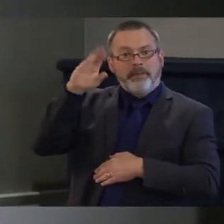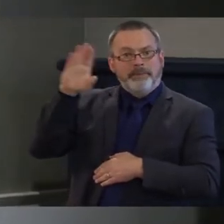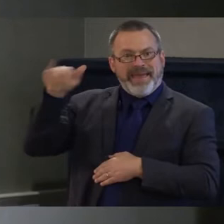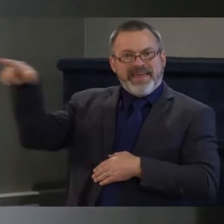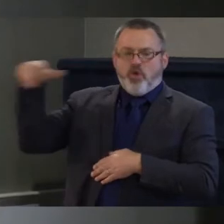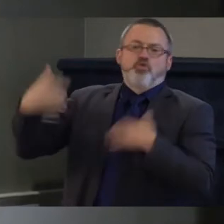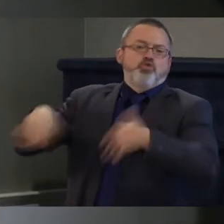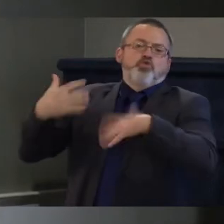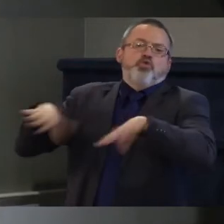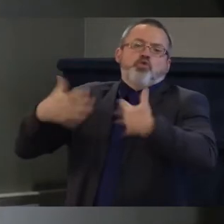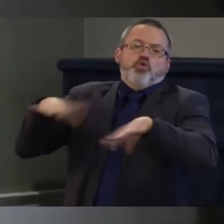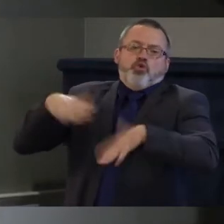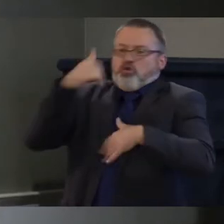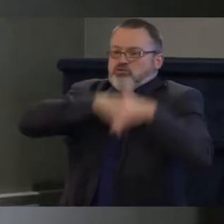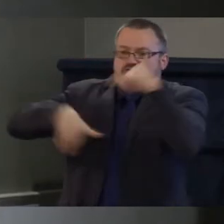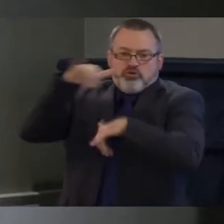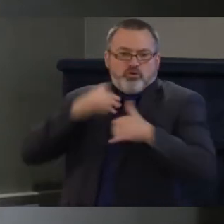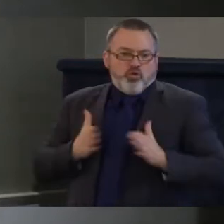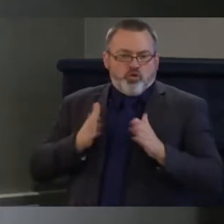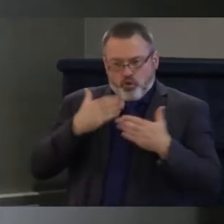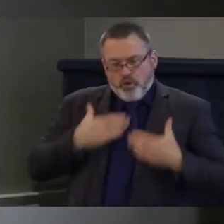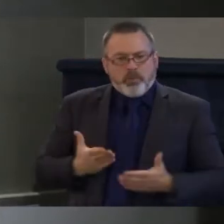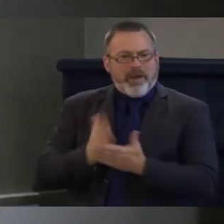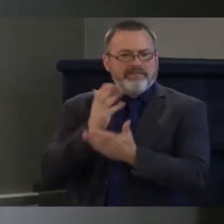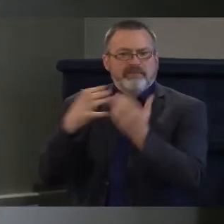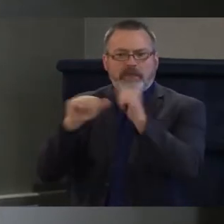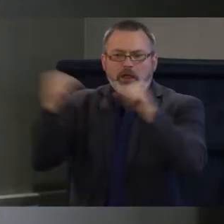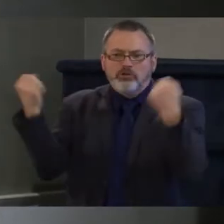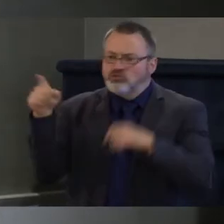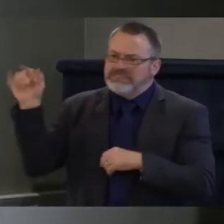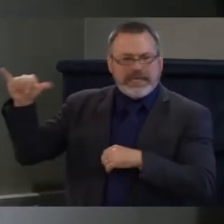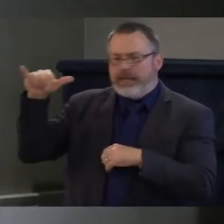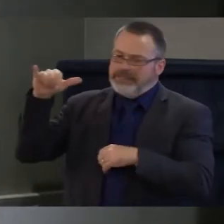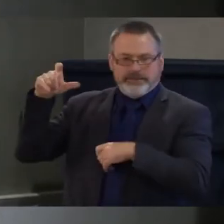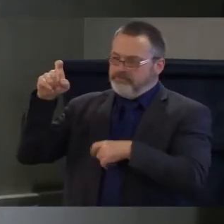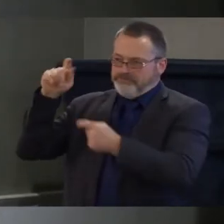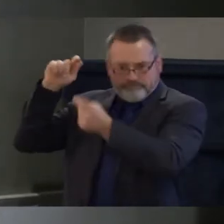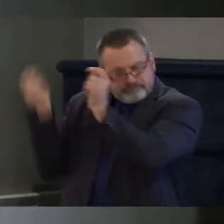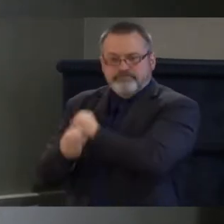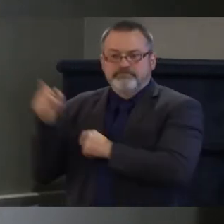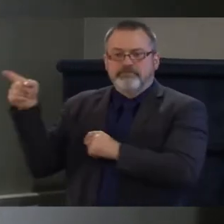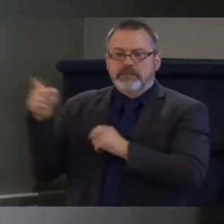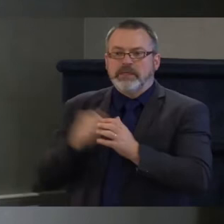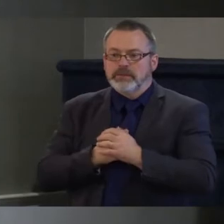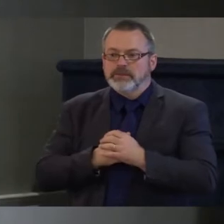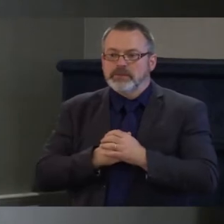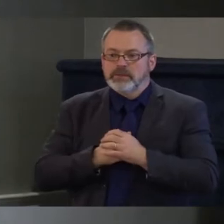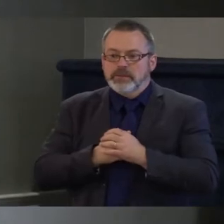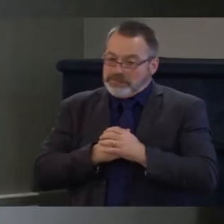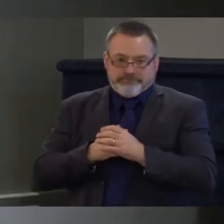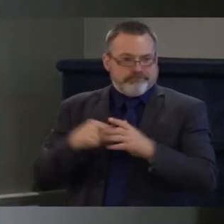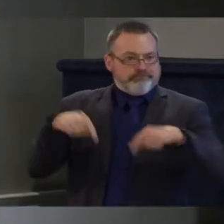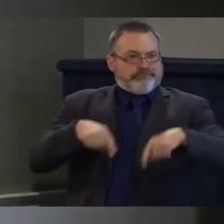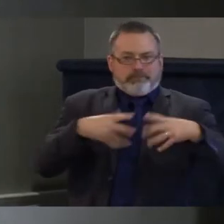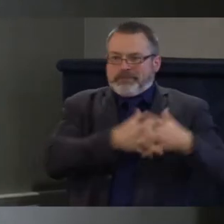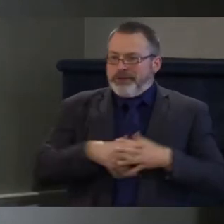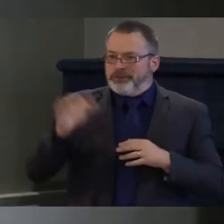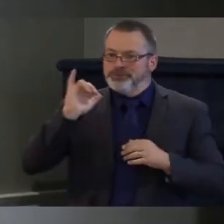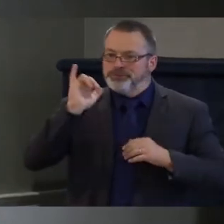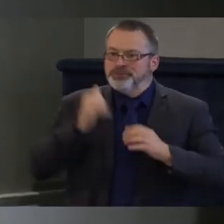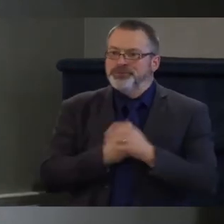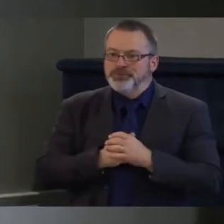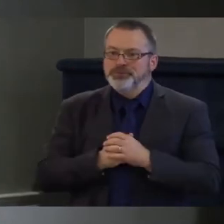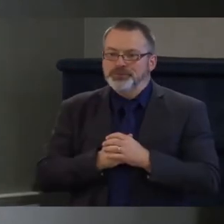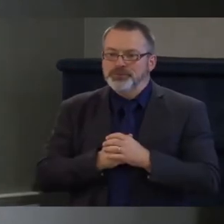where there's not a lot of conversation. So I'm glad you asked it. It's not one that we've been asked on the campaign trail yet, but one I feel very deeply